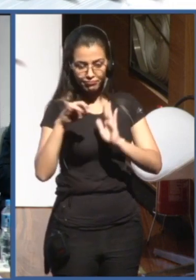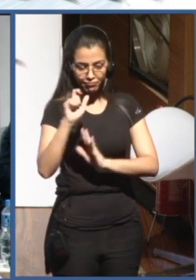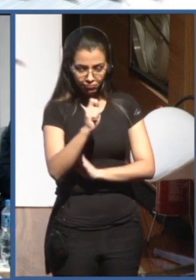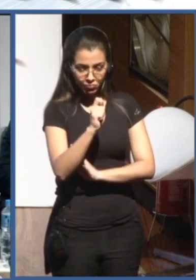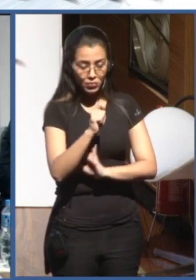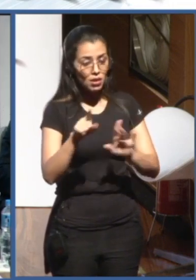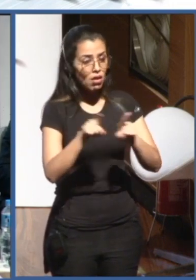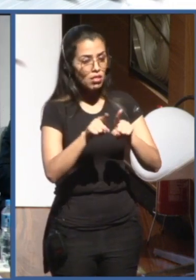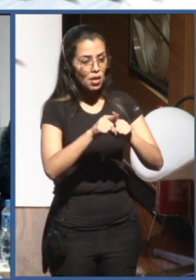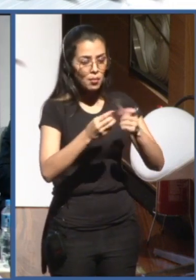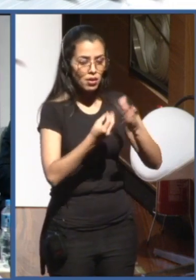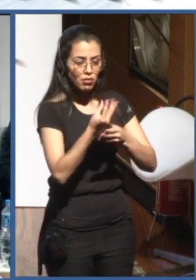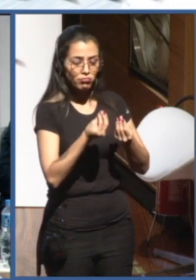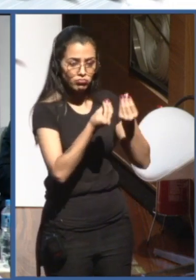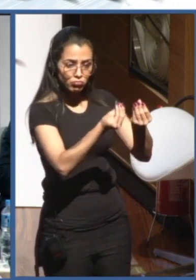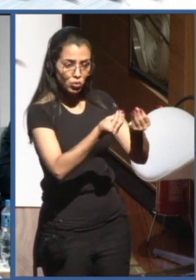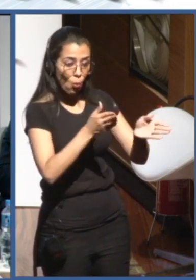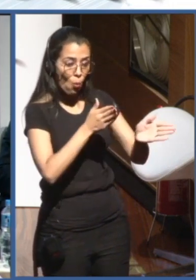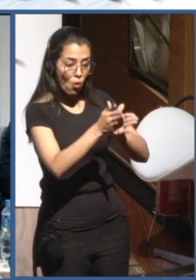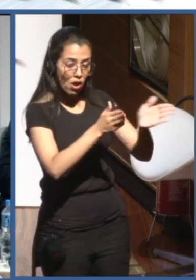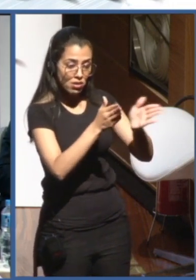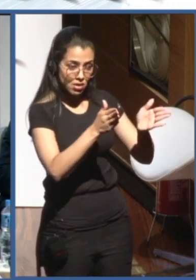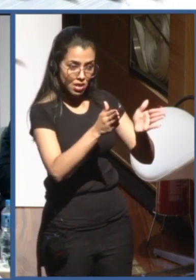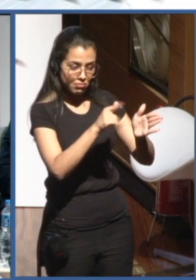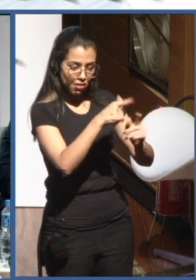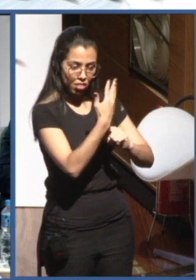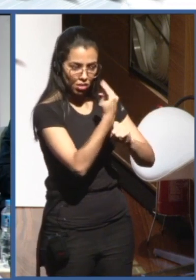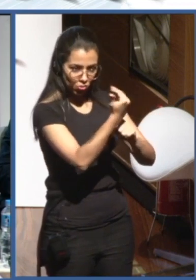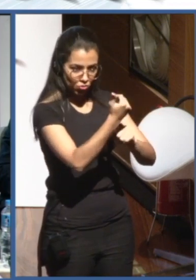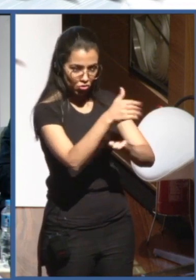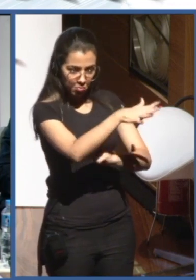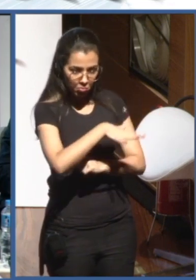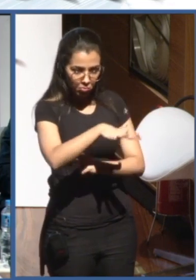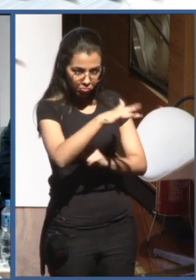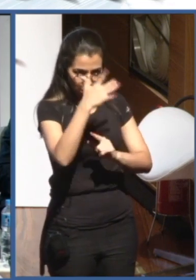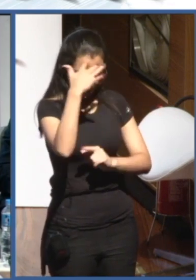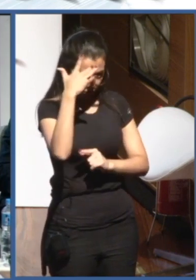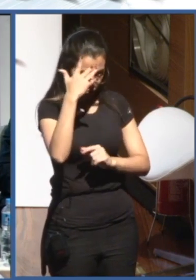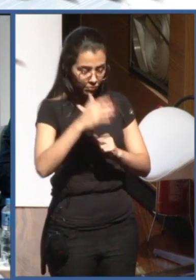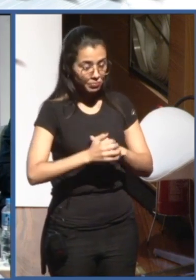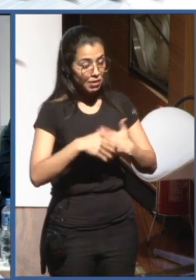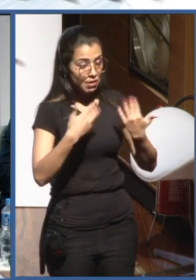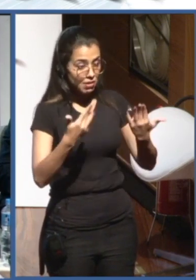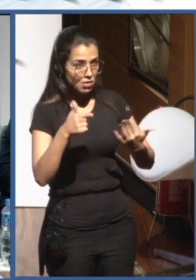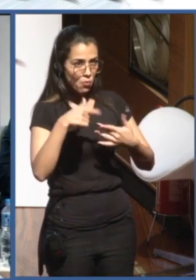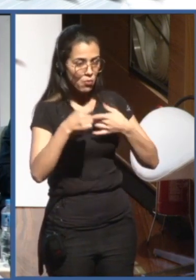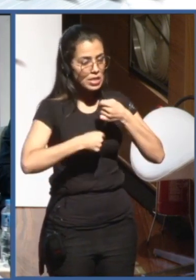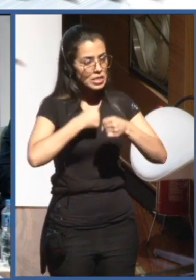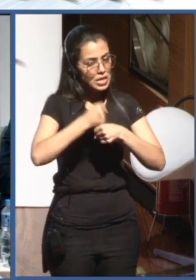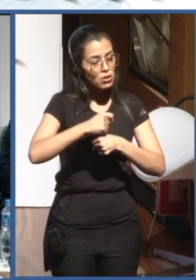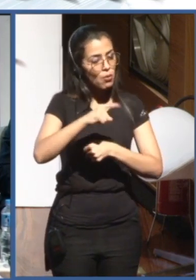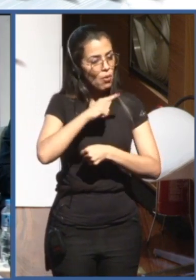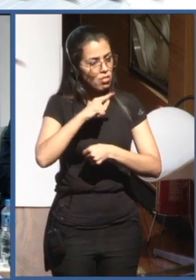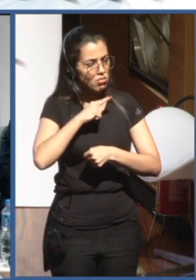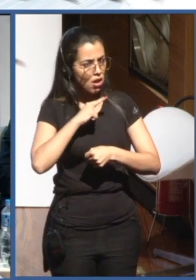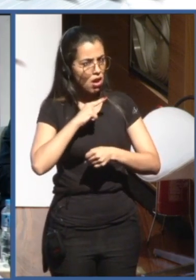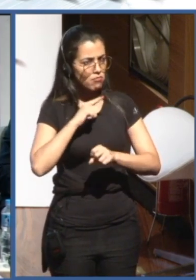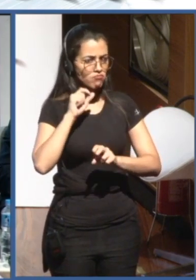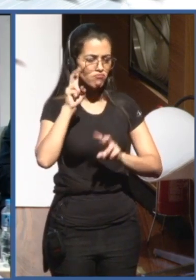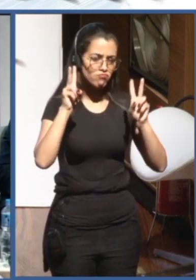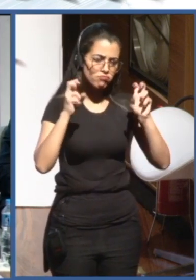So, there are different tracks. You know, so this year, some of the topics that we are going to handle